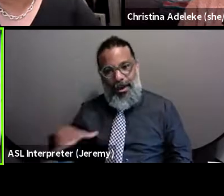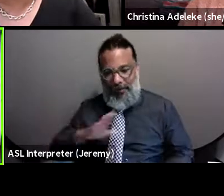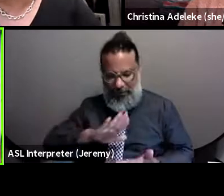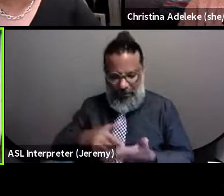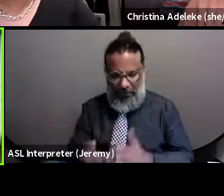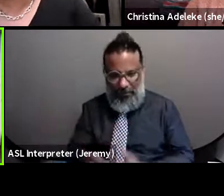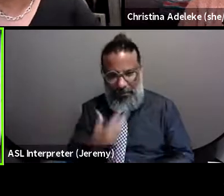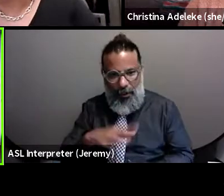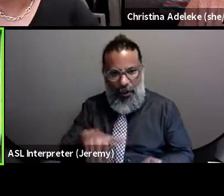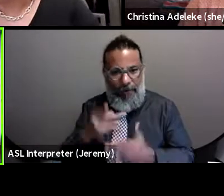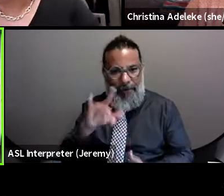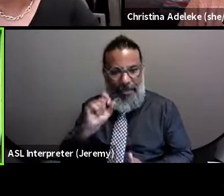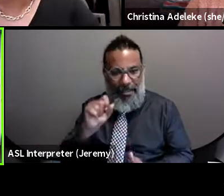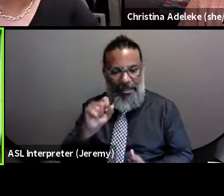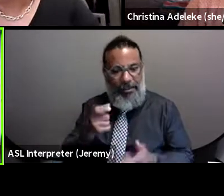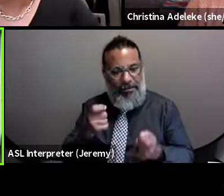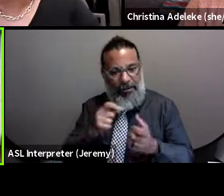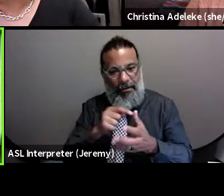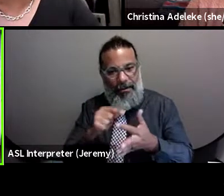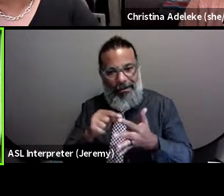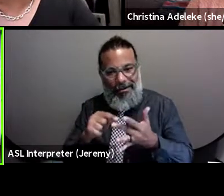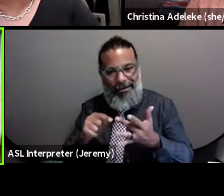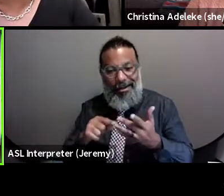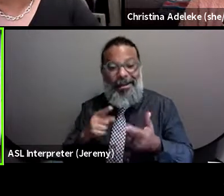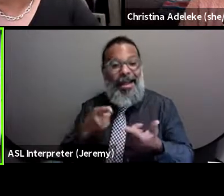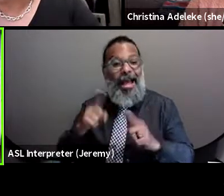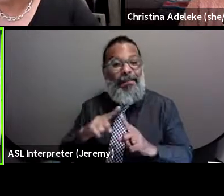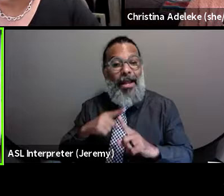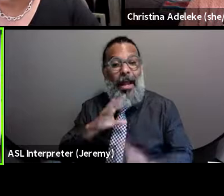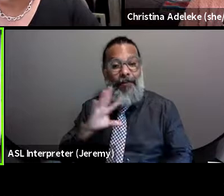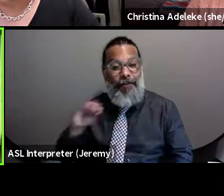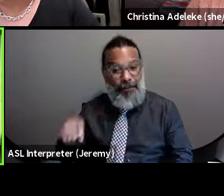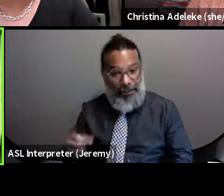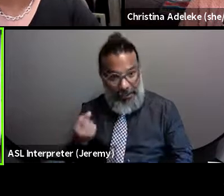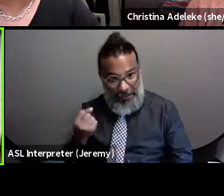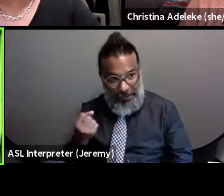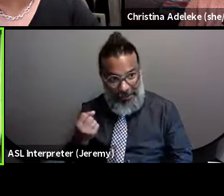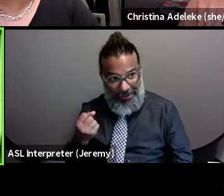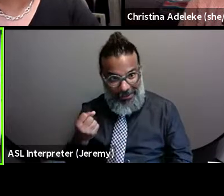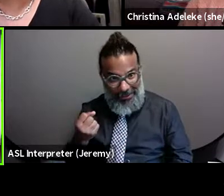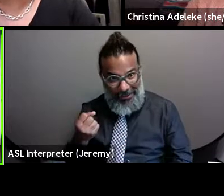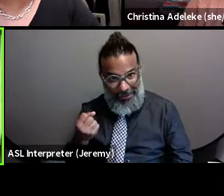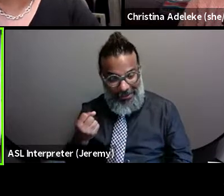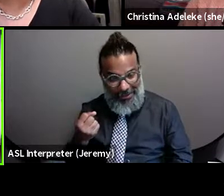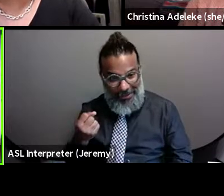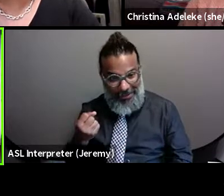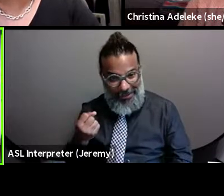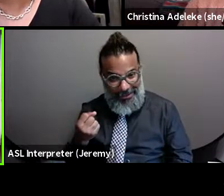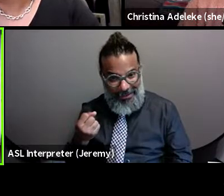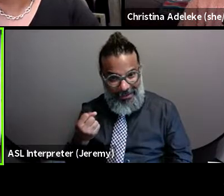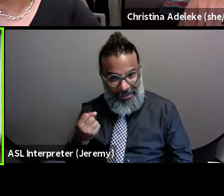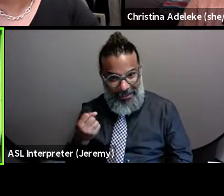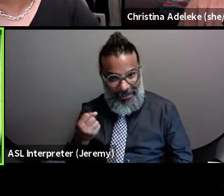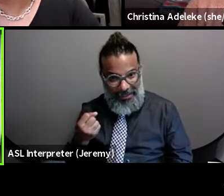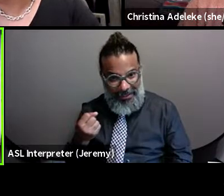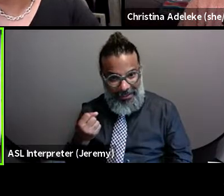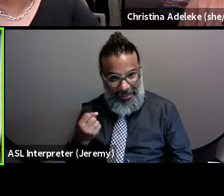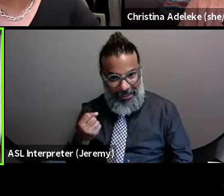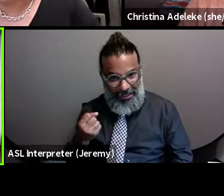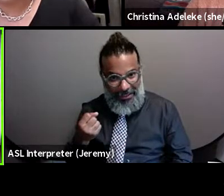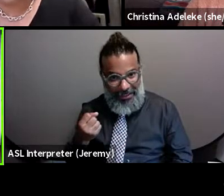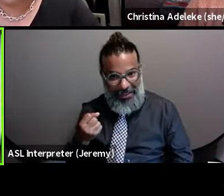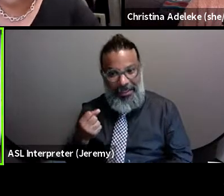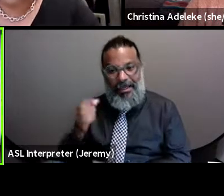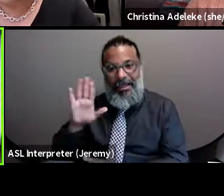pills and deal with all these things. And then what happened when I turned 50, suddenly I have, I have again, polypharmacy, I